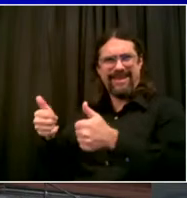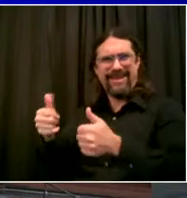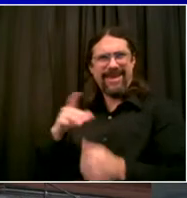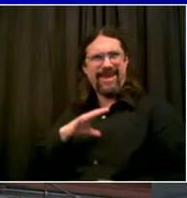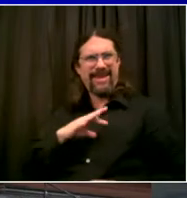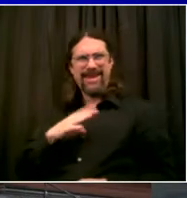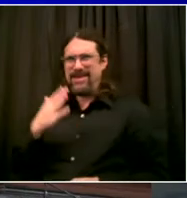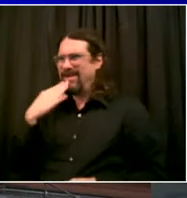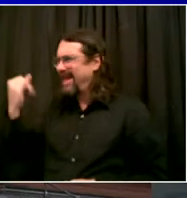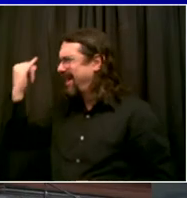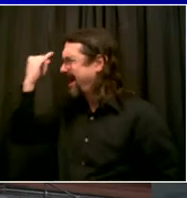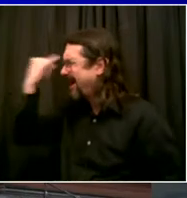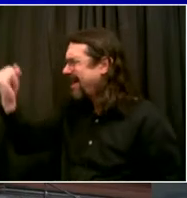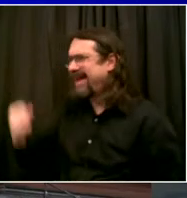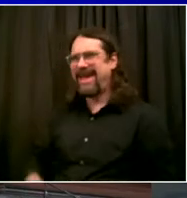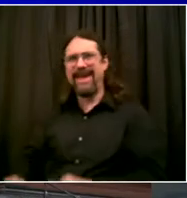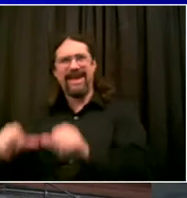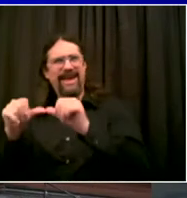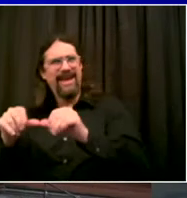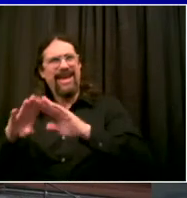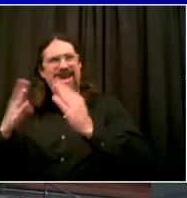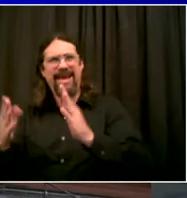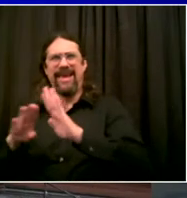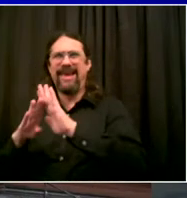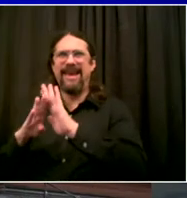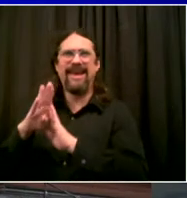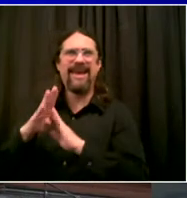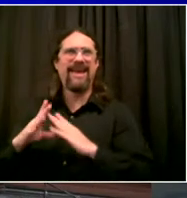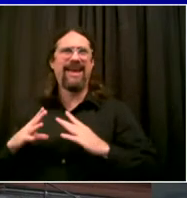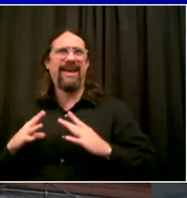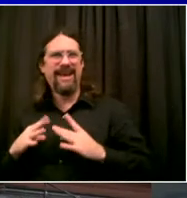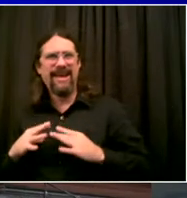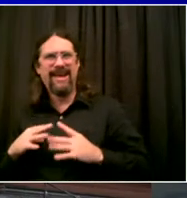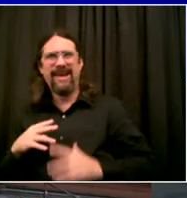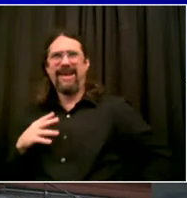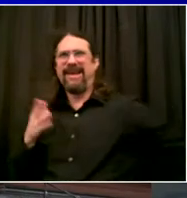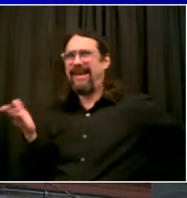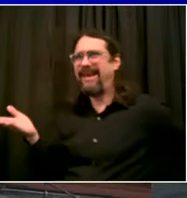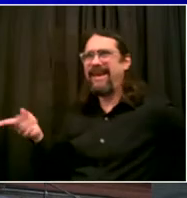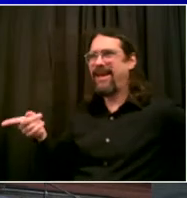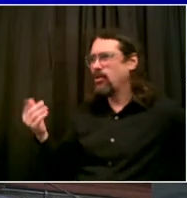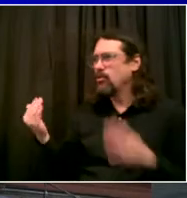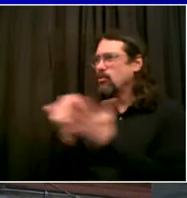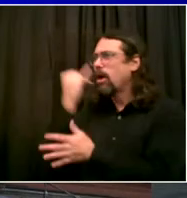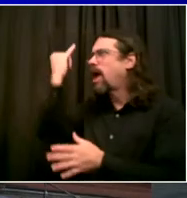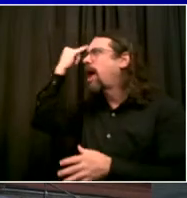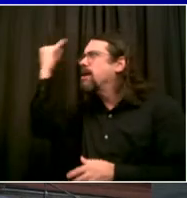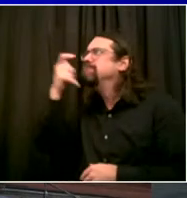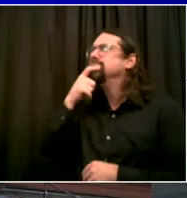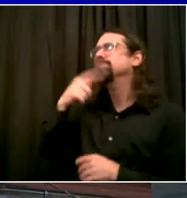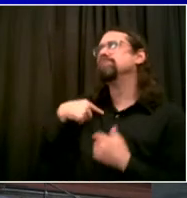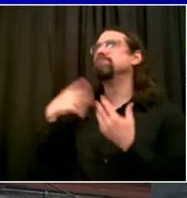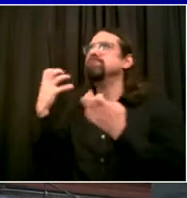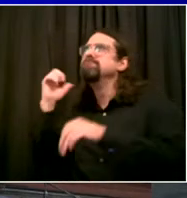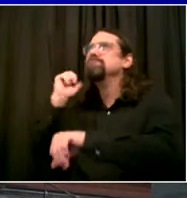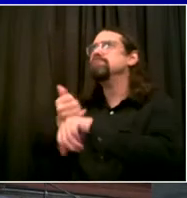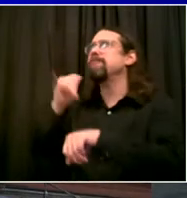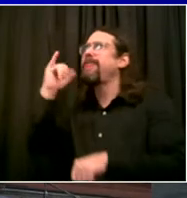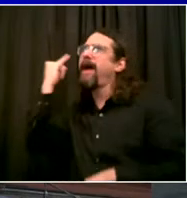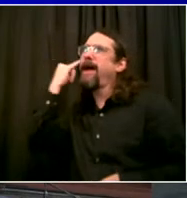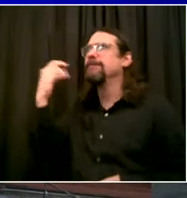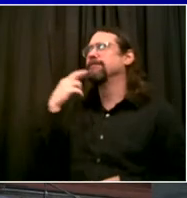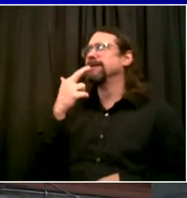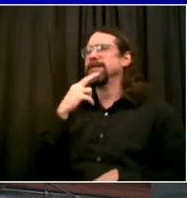turned out to be a big hit, turned out to be something that really worked for New Yorkers. Let's apply that same